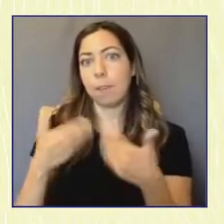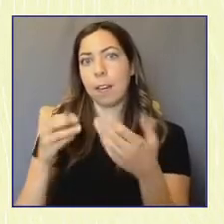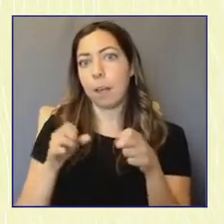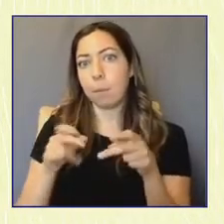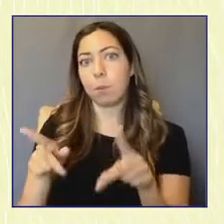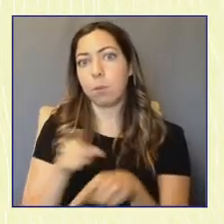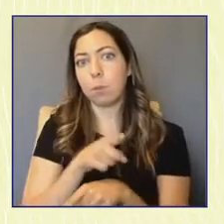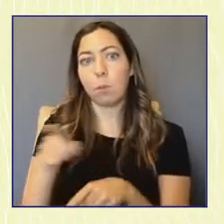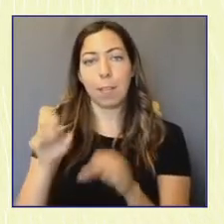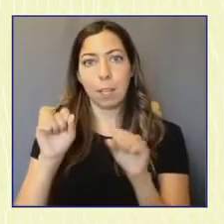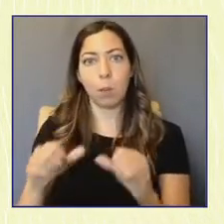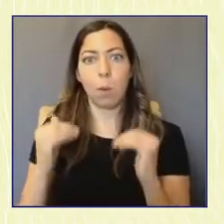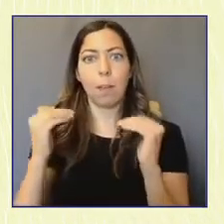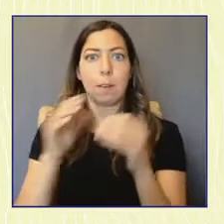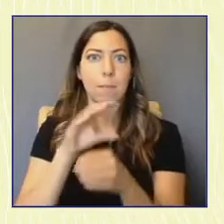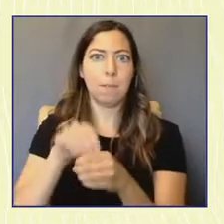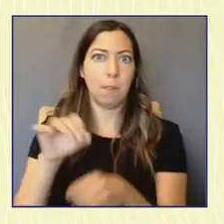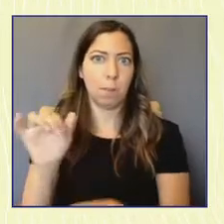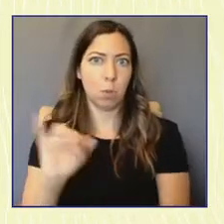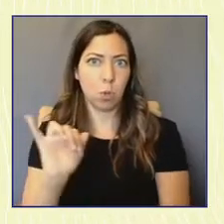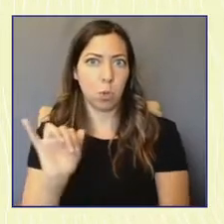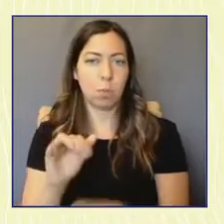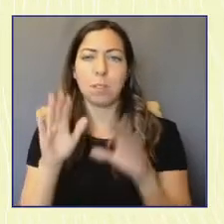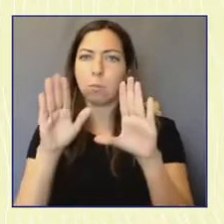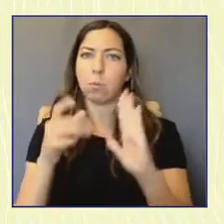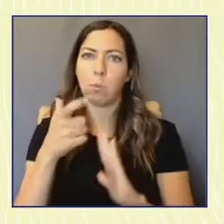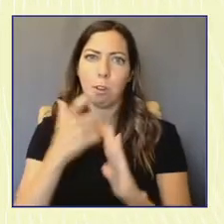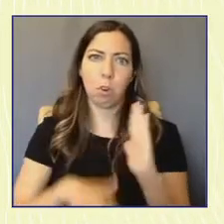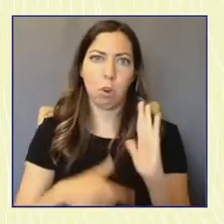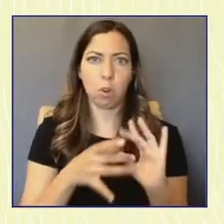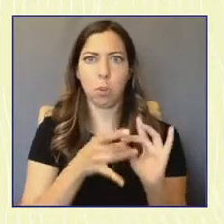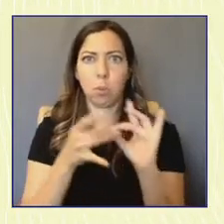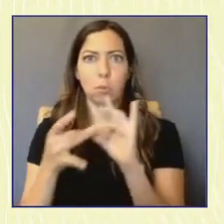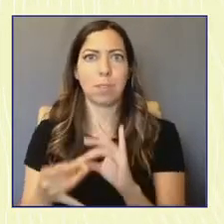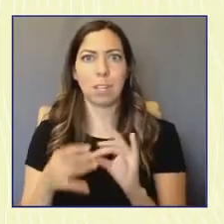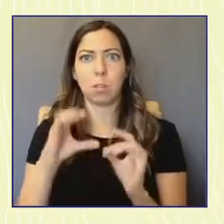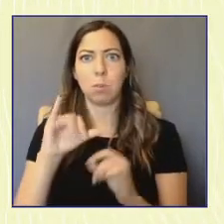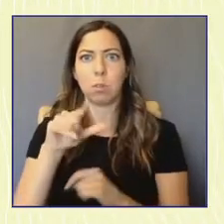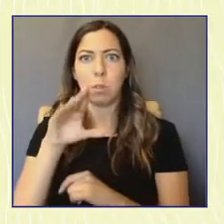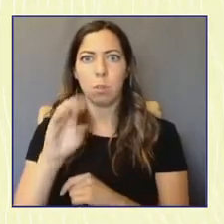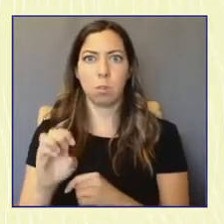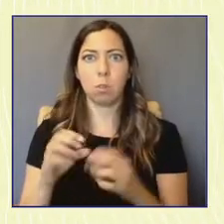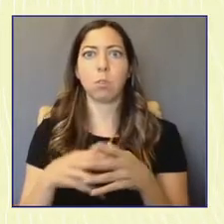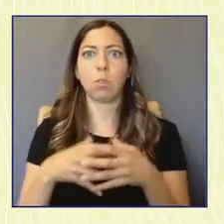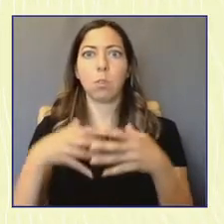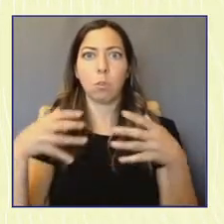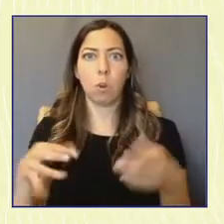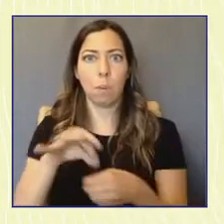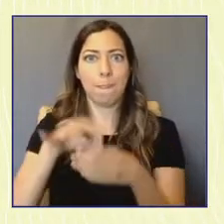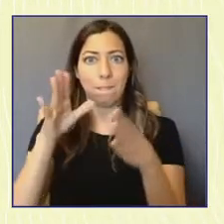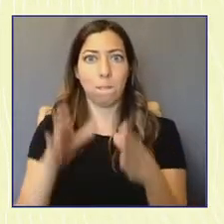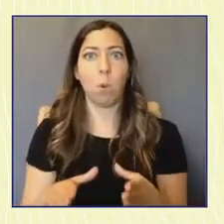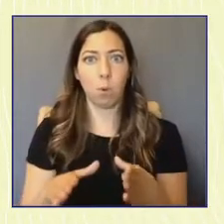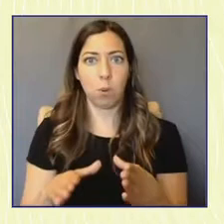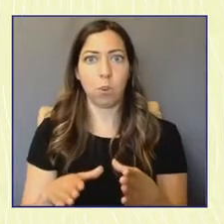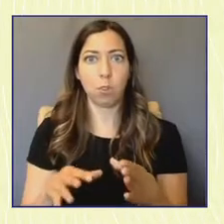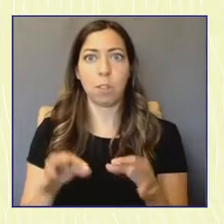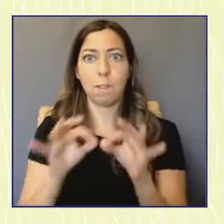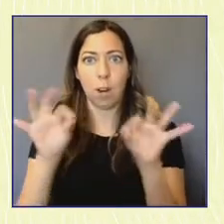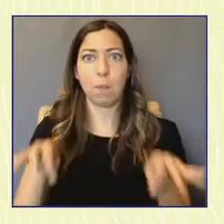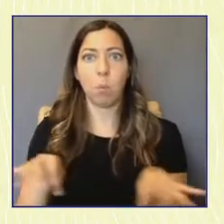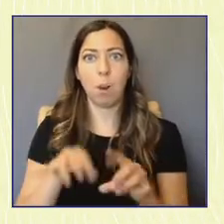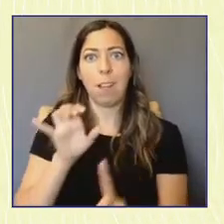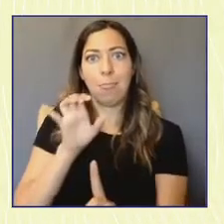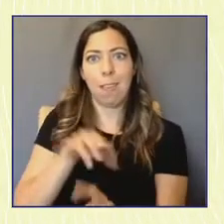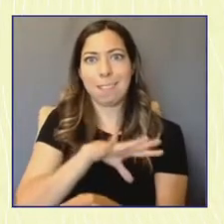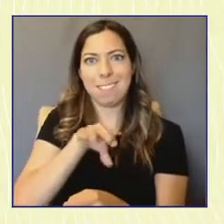voices. You can read a great article about the Circle Growing Voters Framework in Teen Vogue right now, so look for that link in the